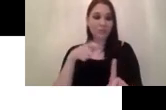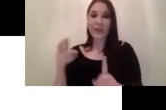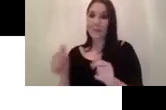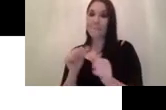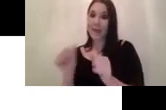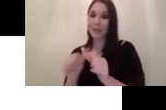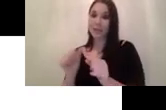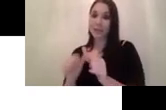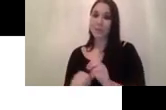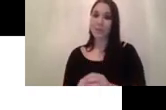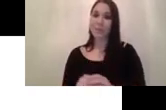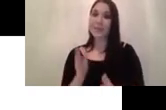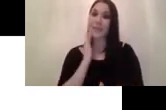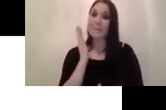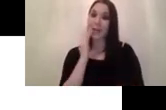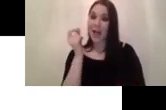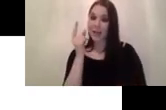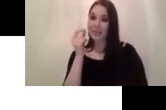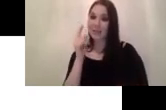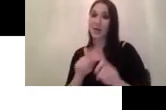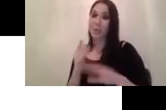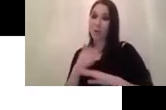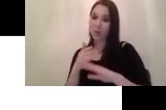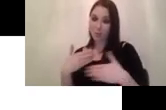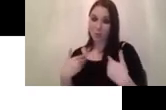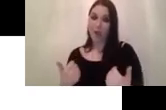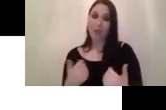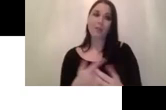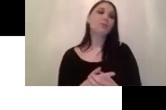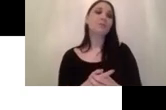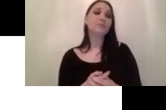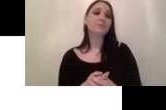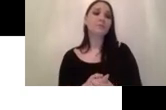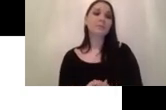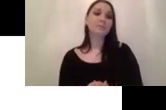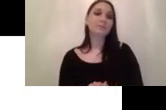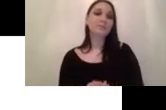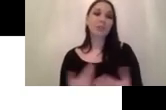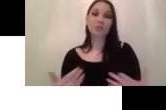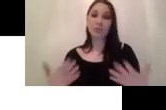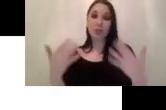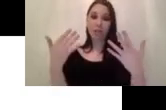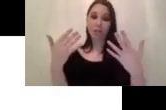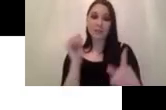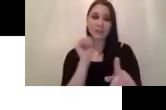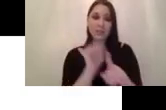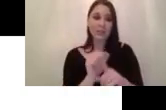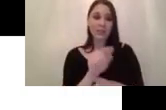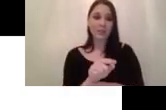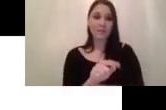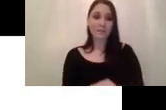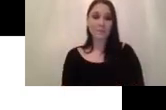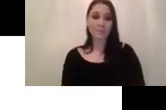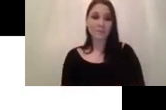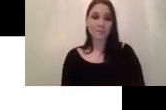it's quite simple idea but works quite well uh here is the results it's actually uh works